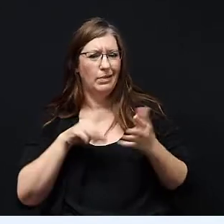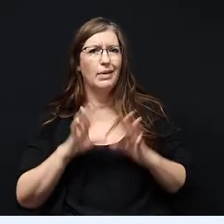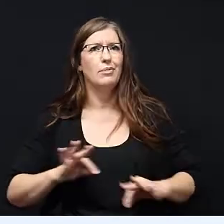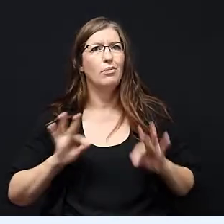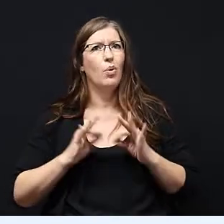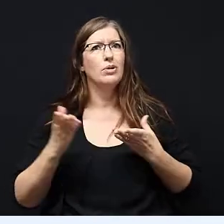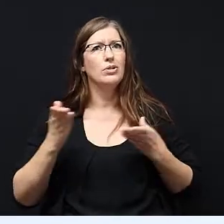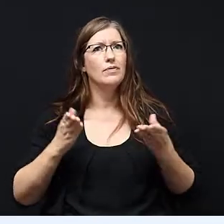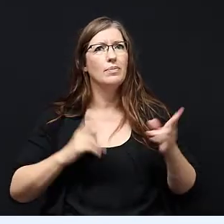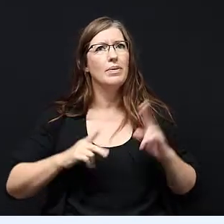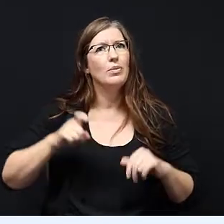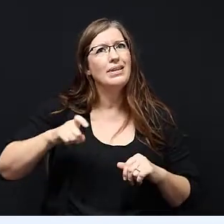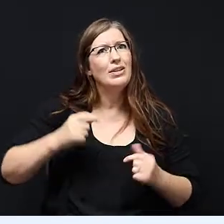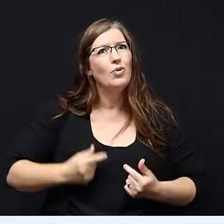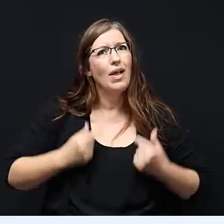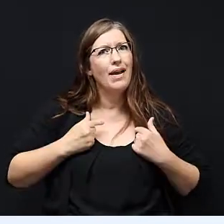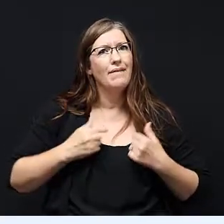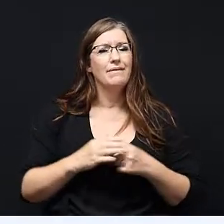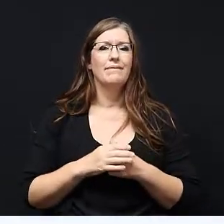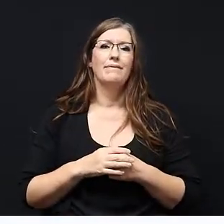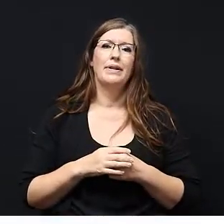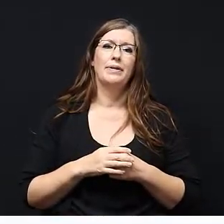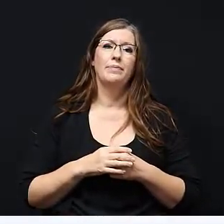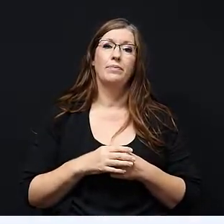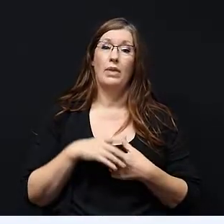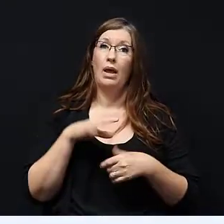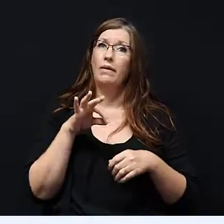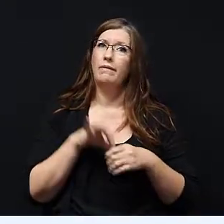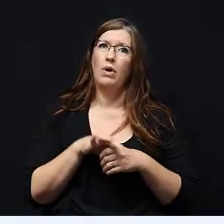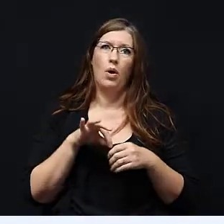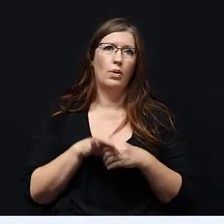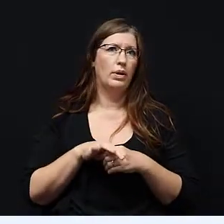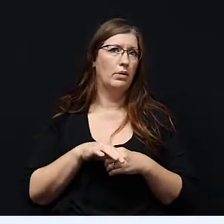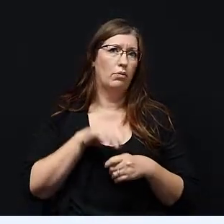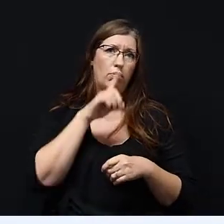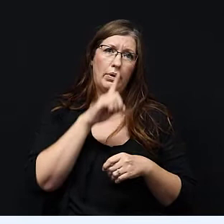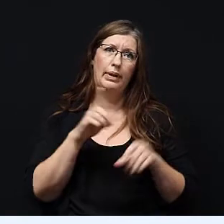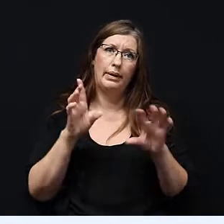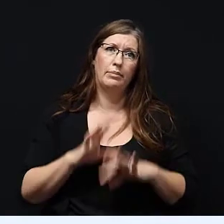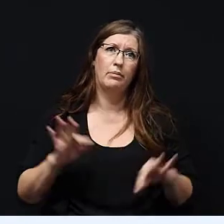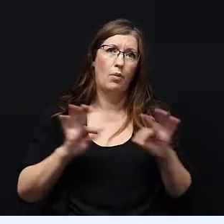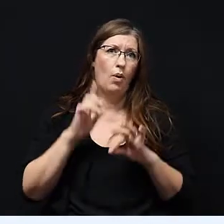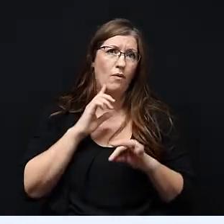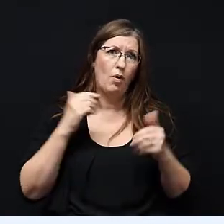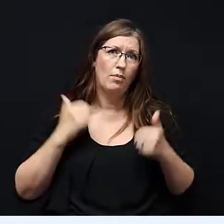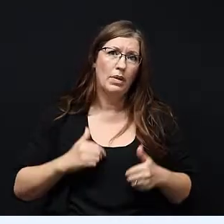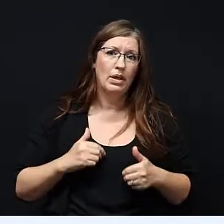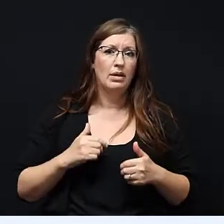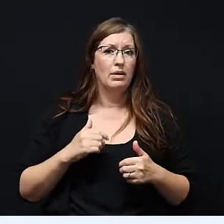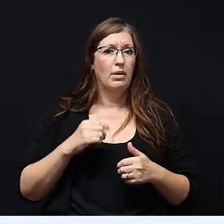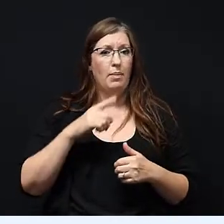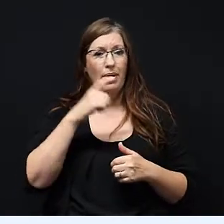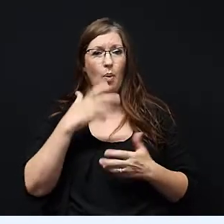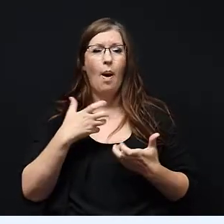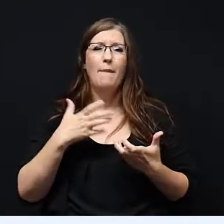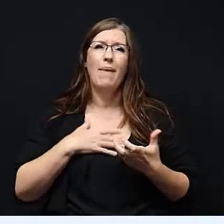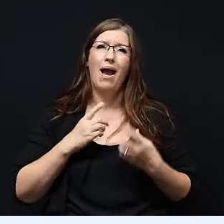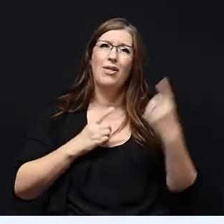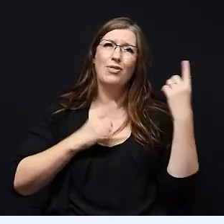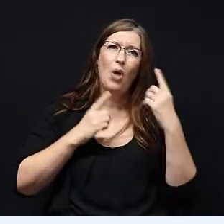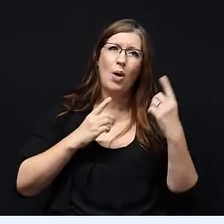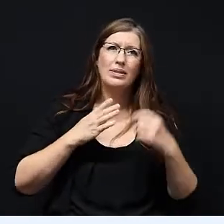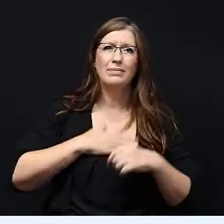important services that people need in their lives. Voting is very important to me so I could get my opinion,